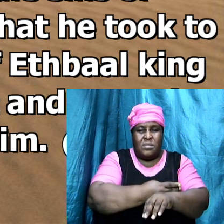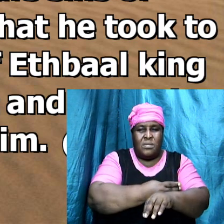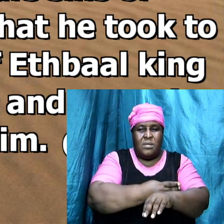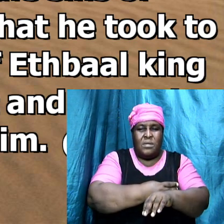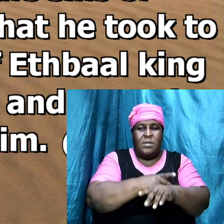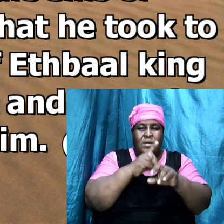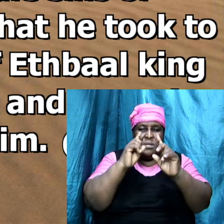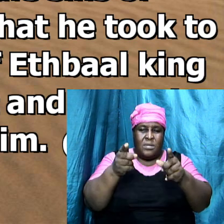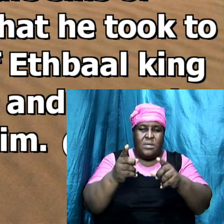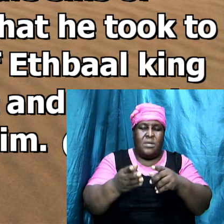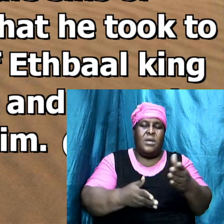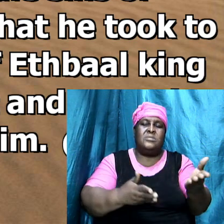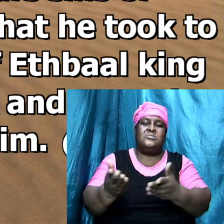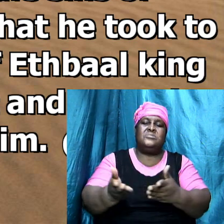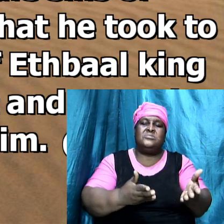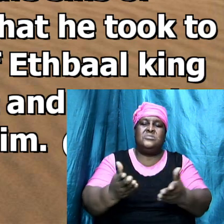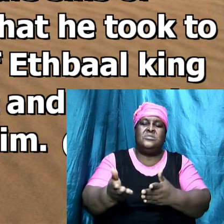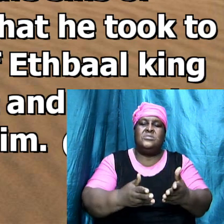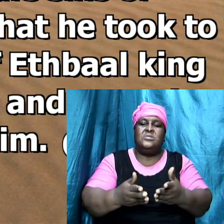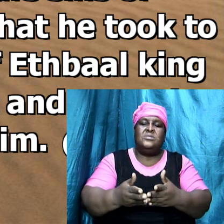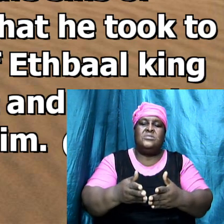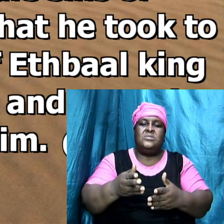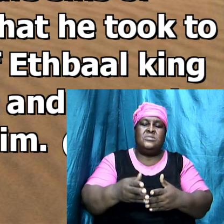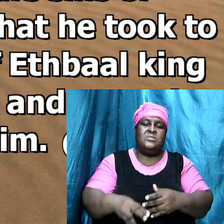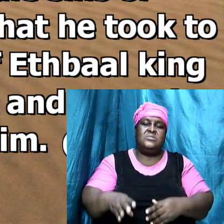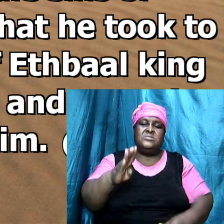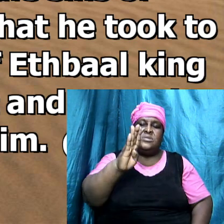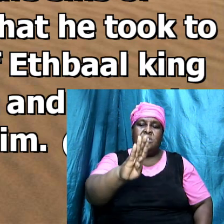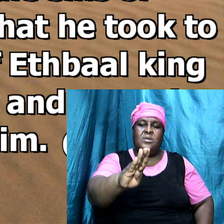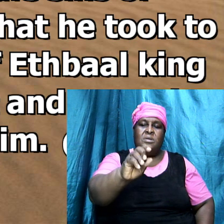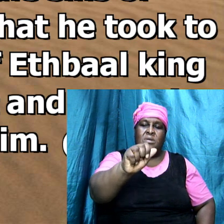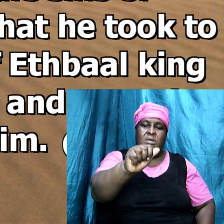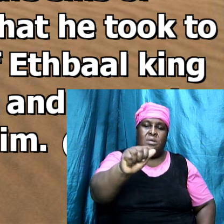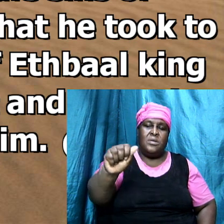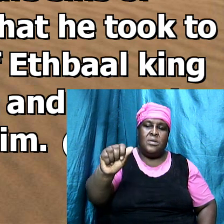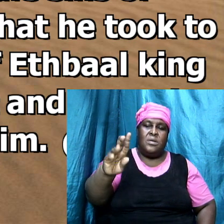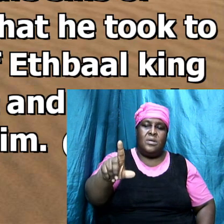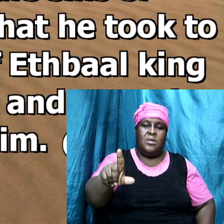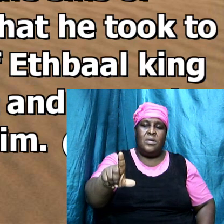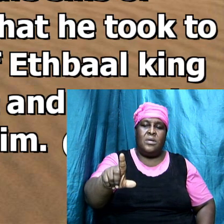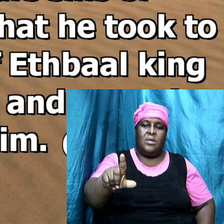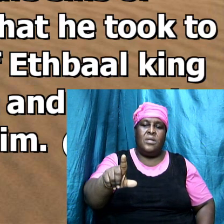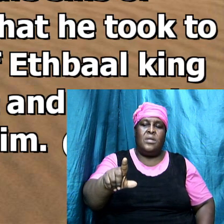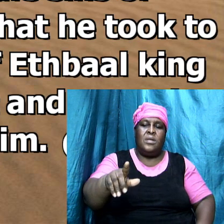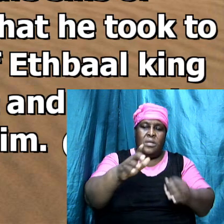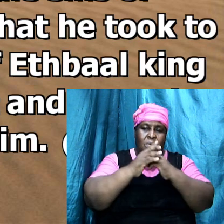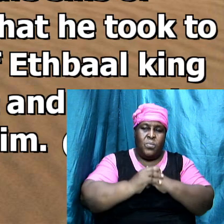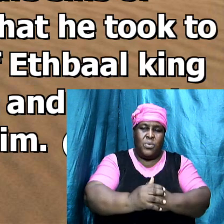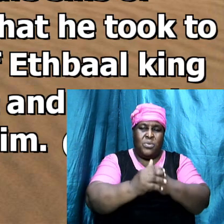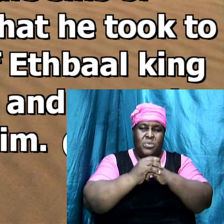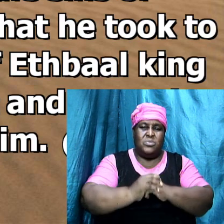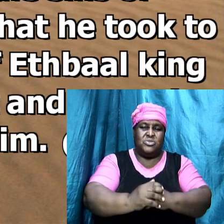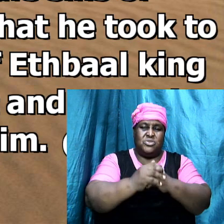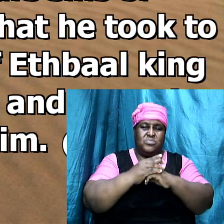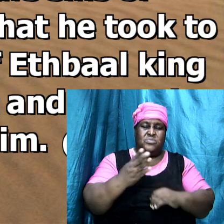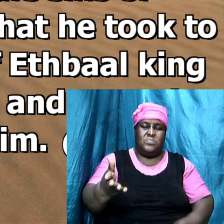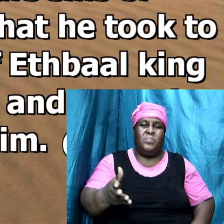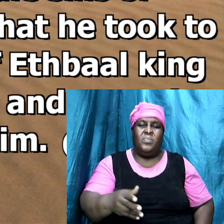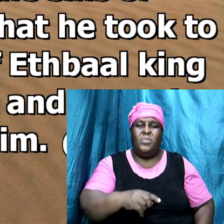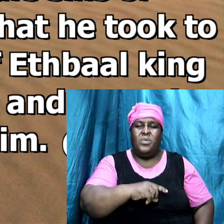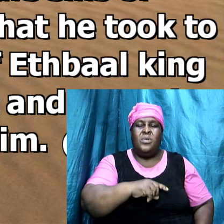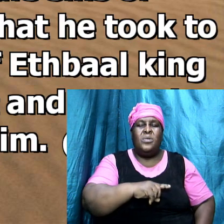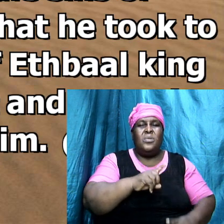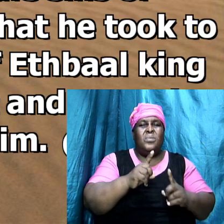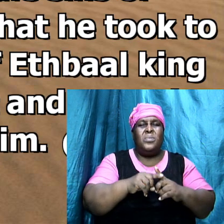went and served Beal and worshipped him it's the same thing that I've been saying to us you know that Jezebel that when you